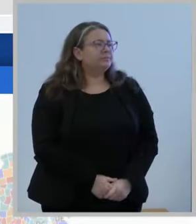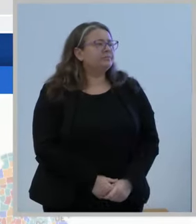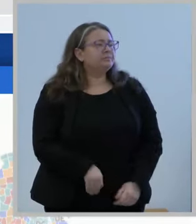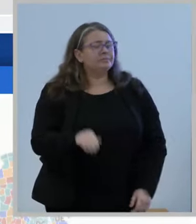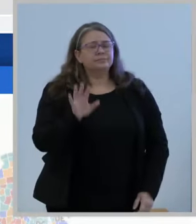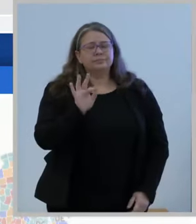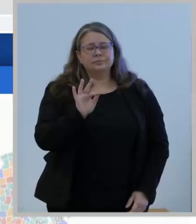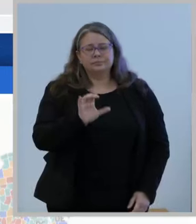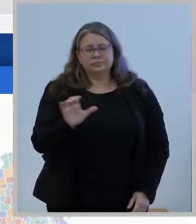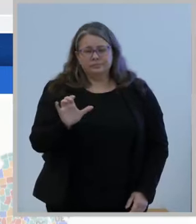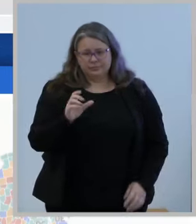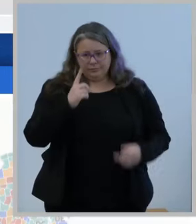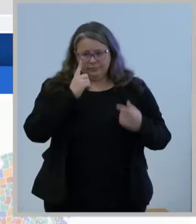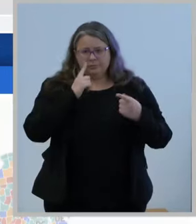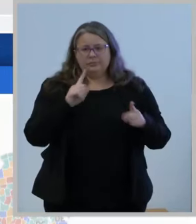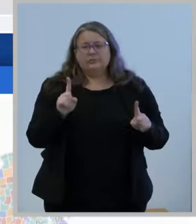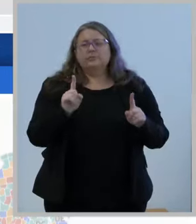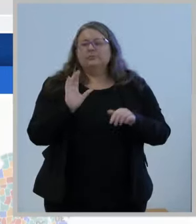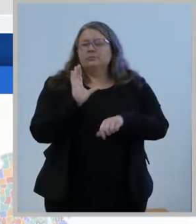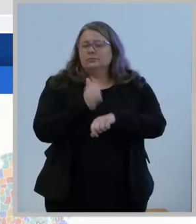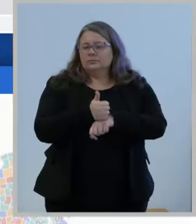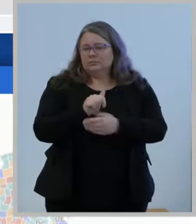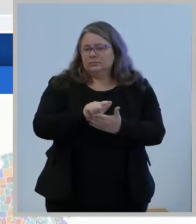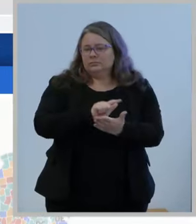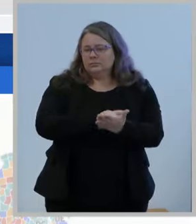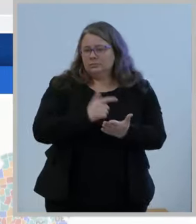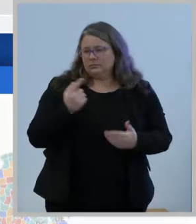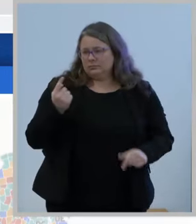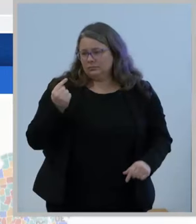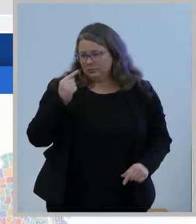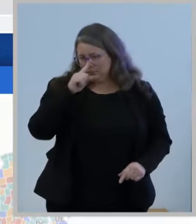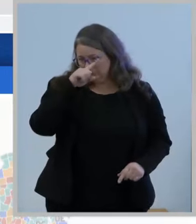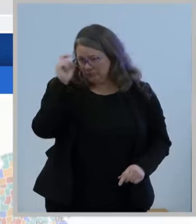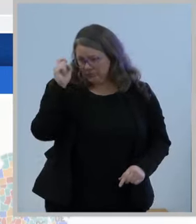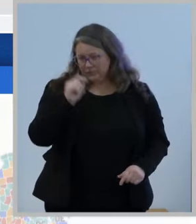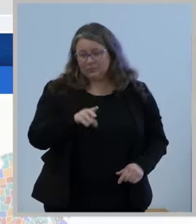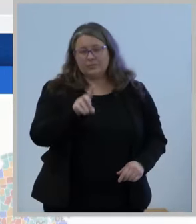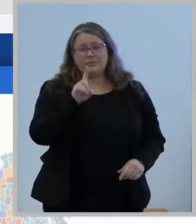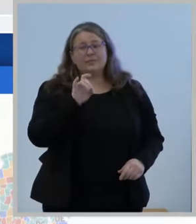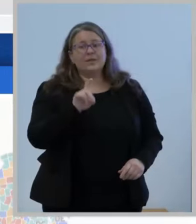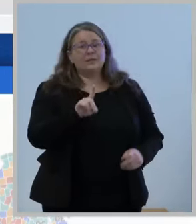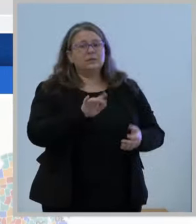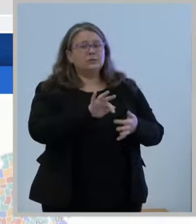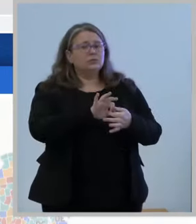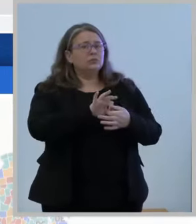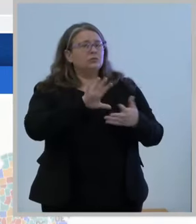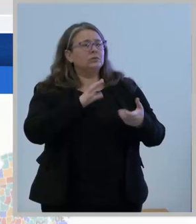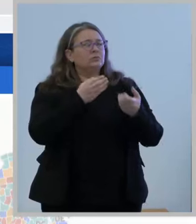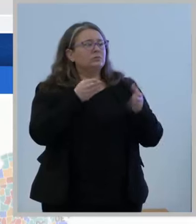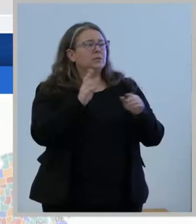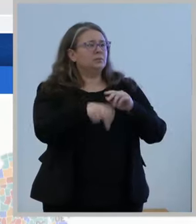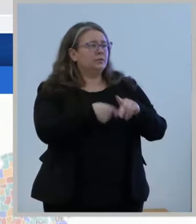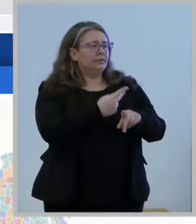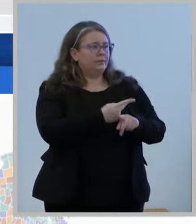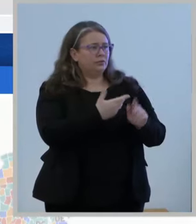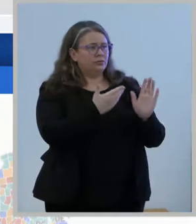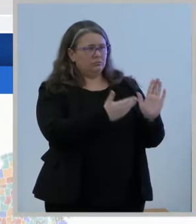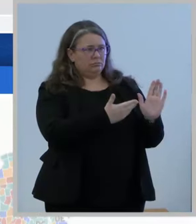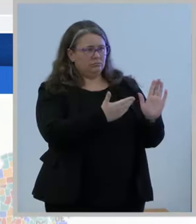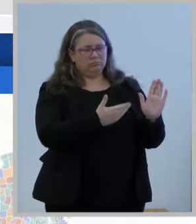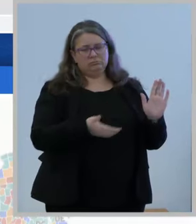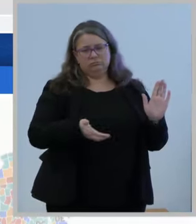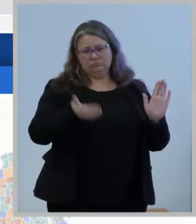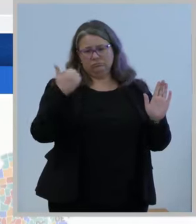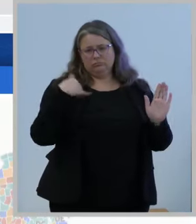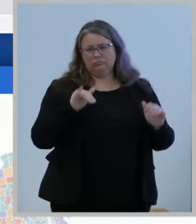last summer, publicly releasing an updated version version of the platform in June. This updated platform,